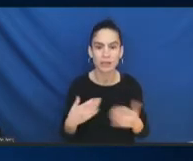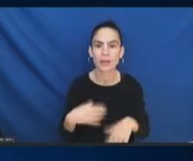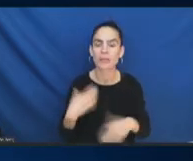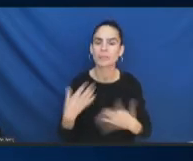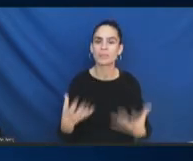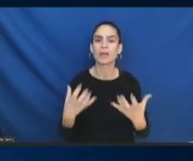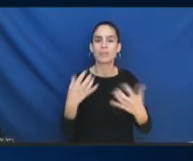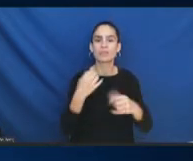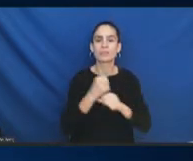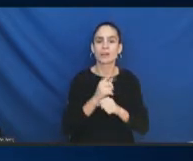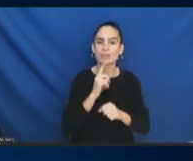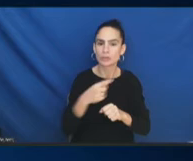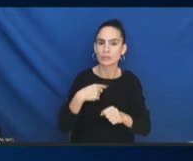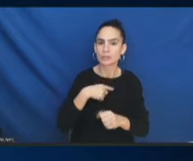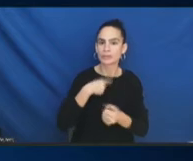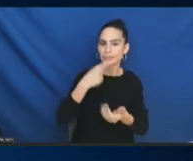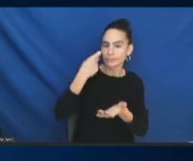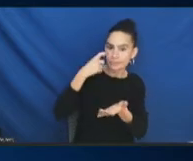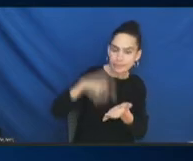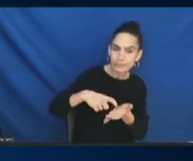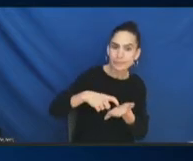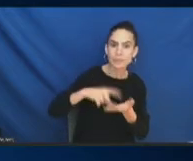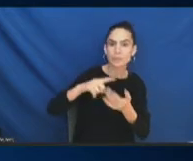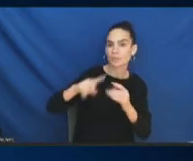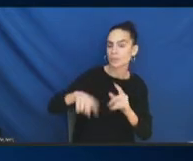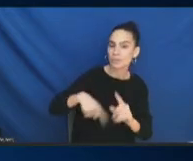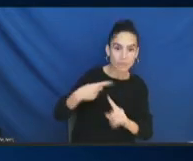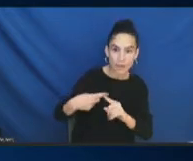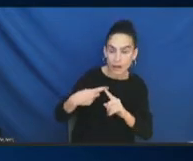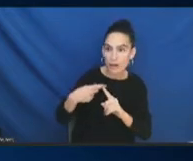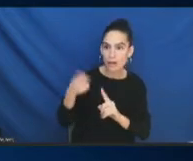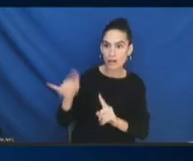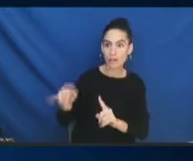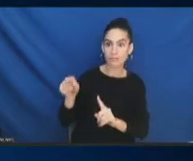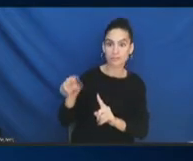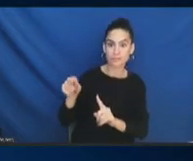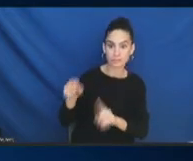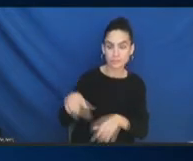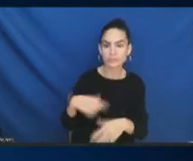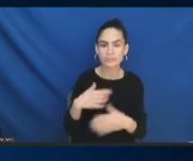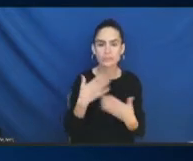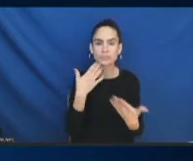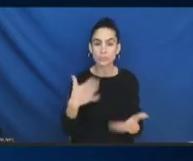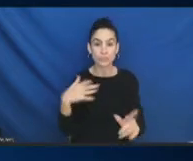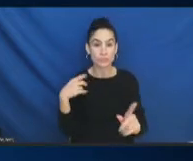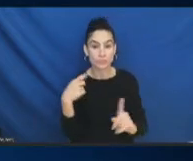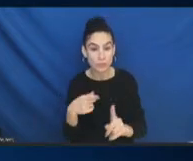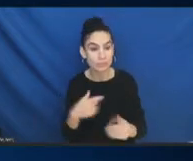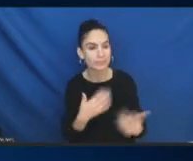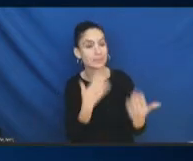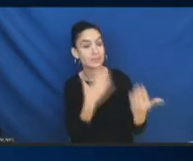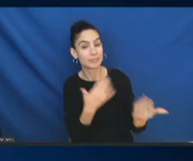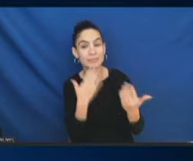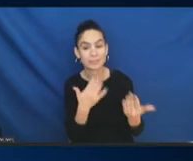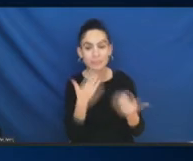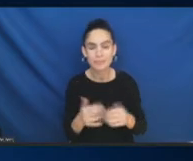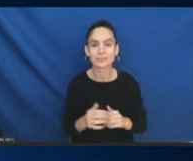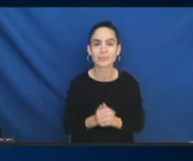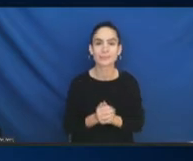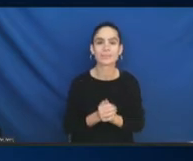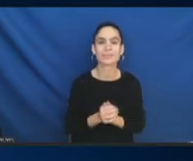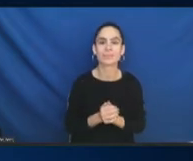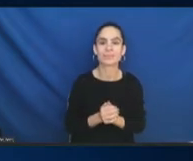we're, when we do see that. So, I think that's a really good point. So, thank you for, thank you But are we free to communicate with other